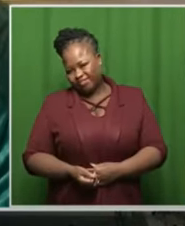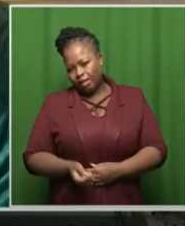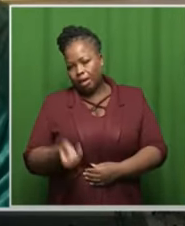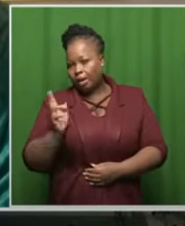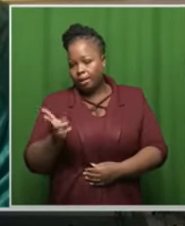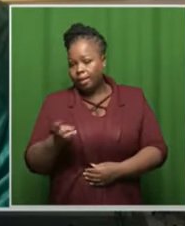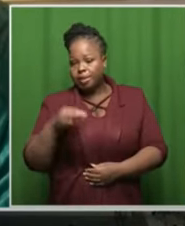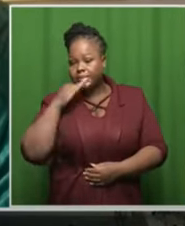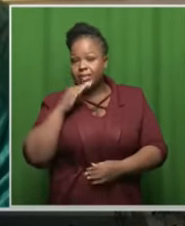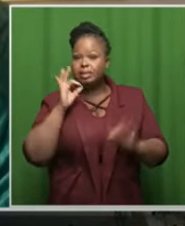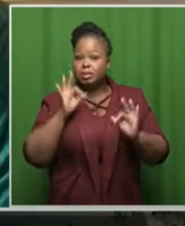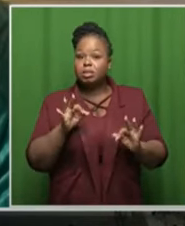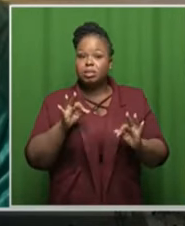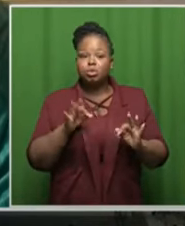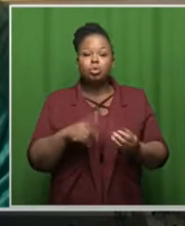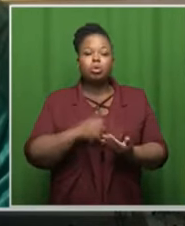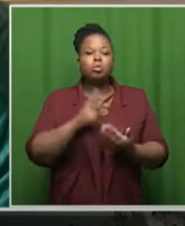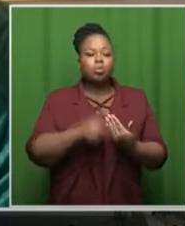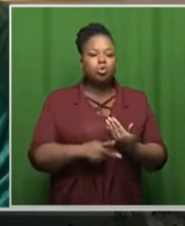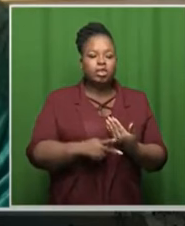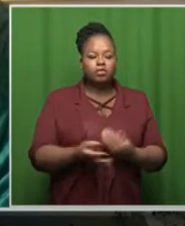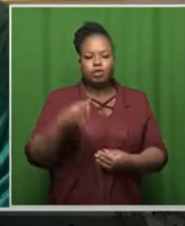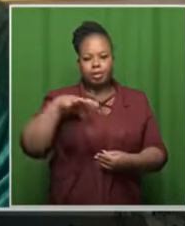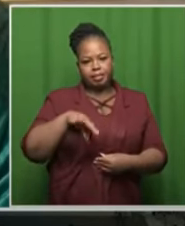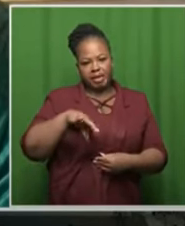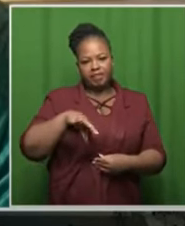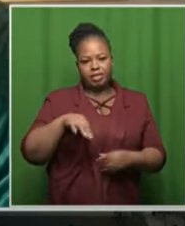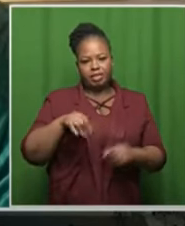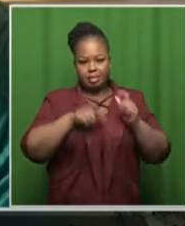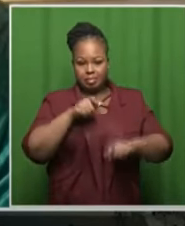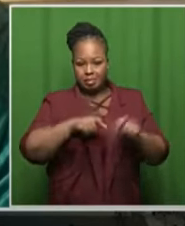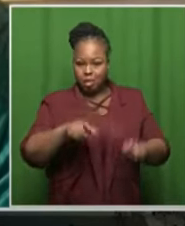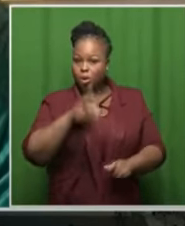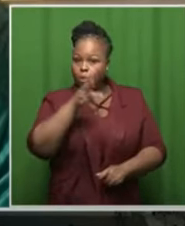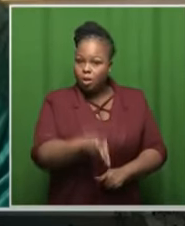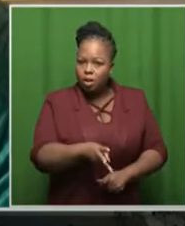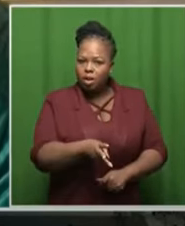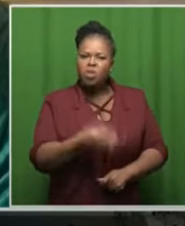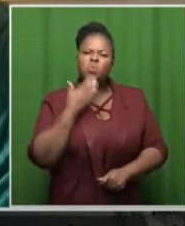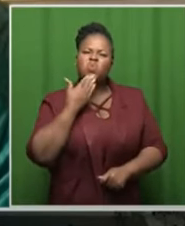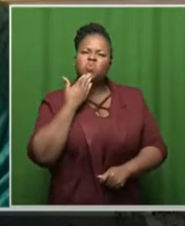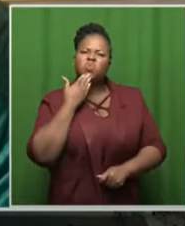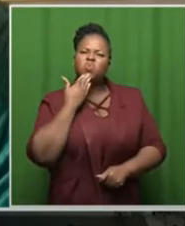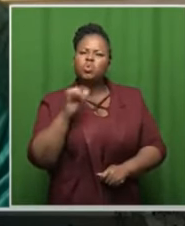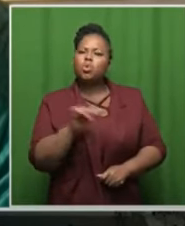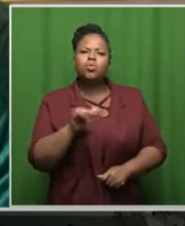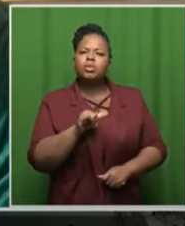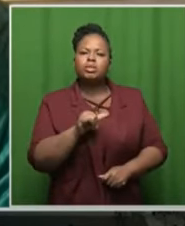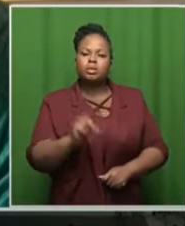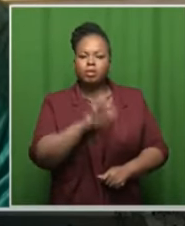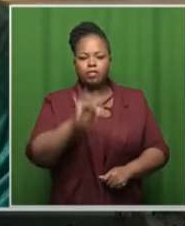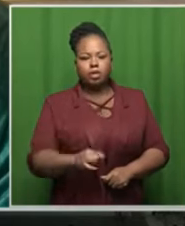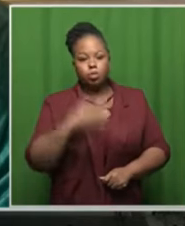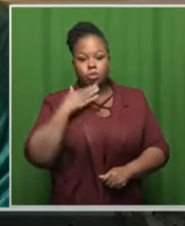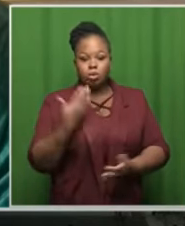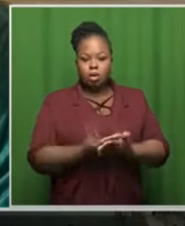are these vanity projects uh as you say you listen to what the people are saying but which people which south africans would be